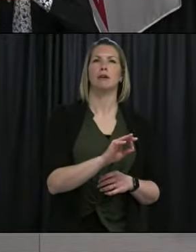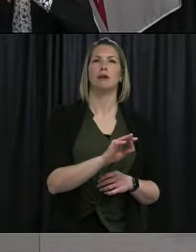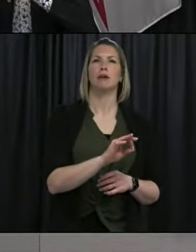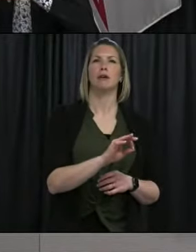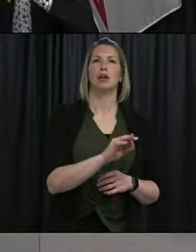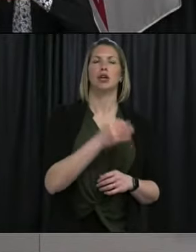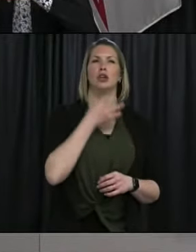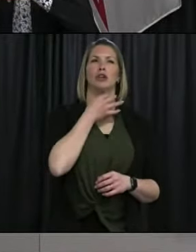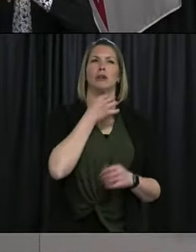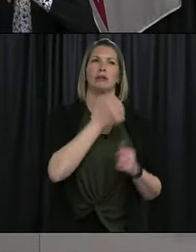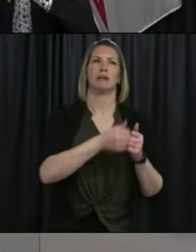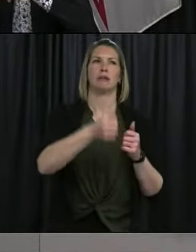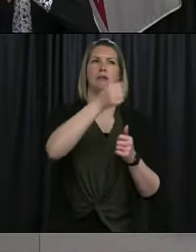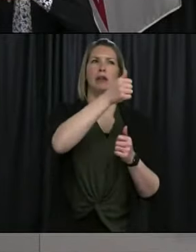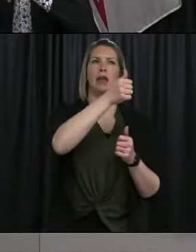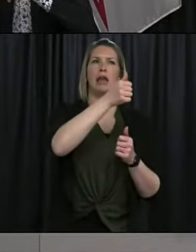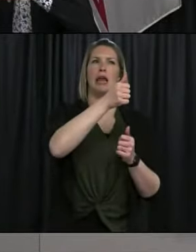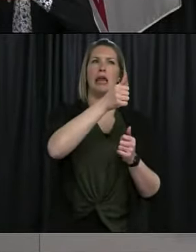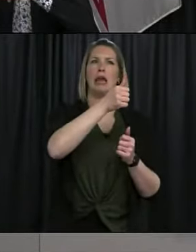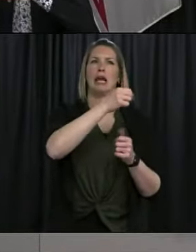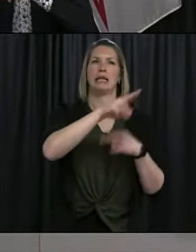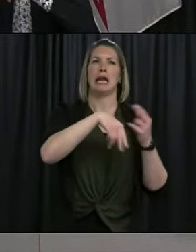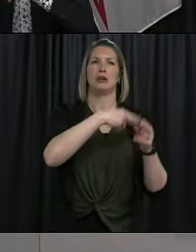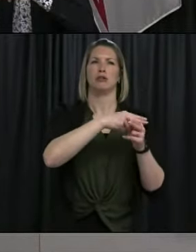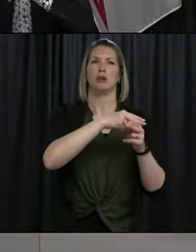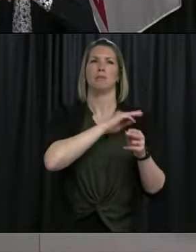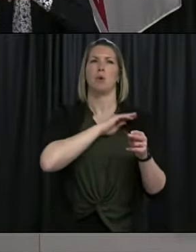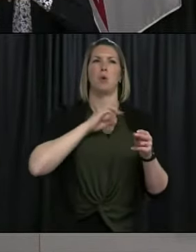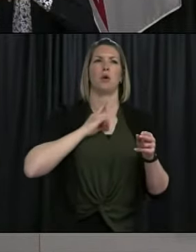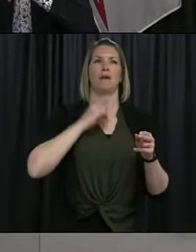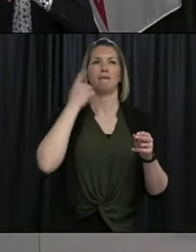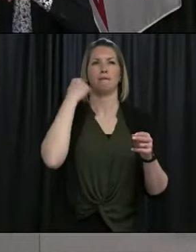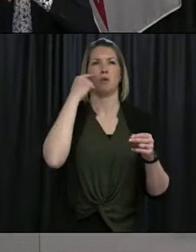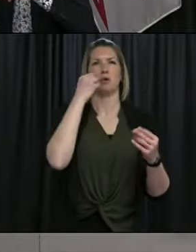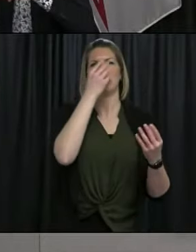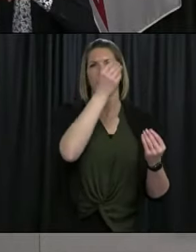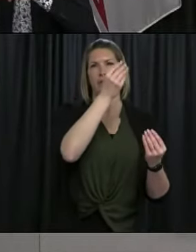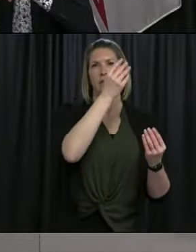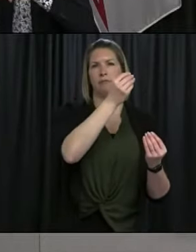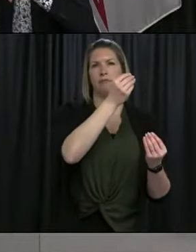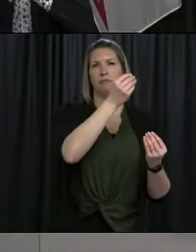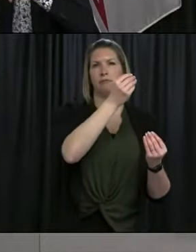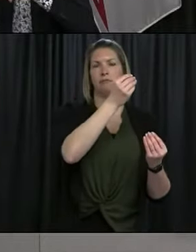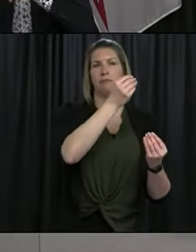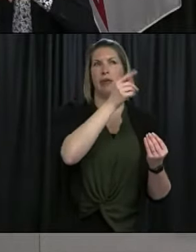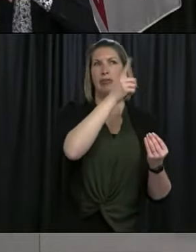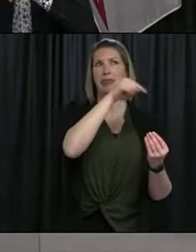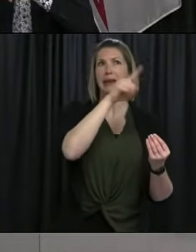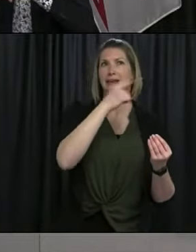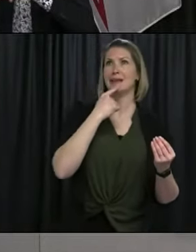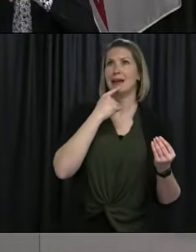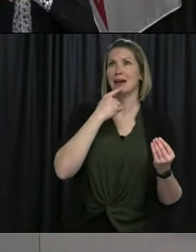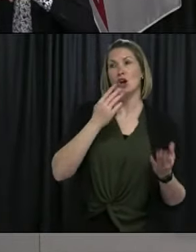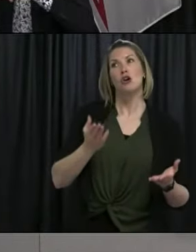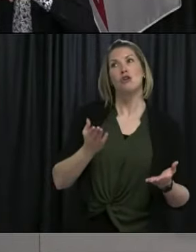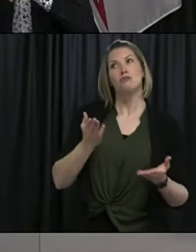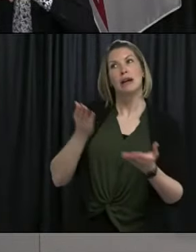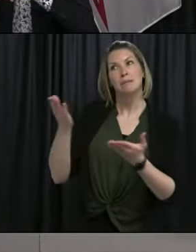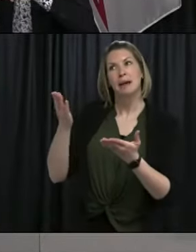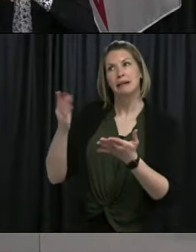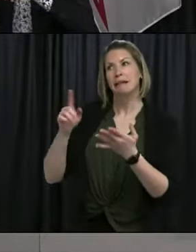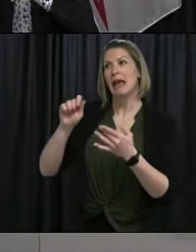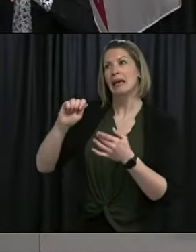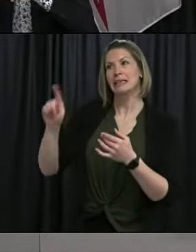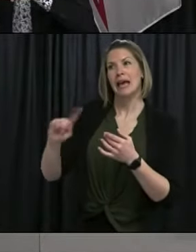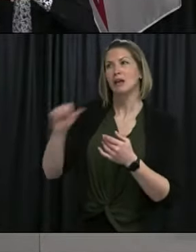saying on television that she could never live with herself if she advised her sister to get AstraZeneca and her sister died of thrombosis?